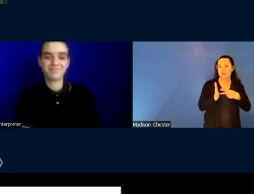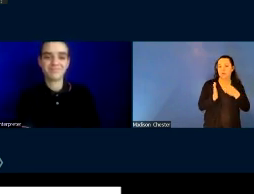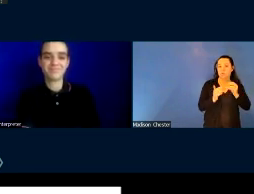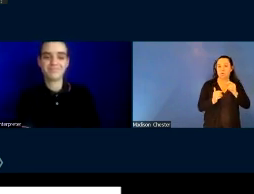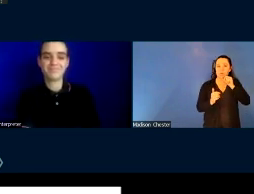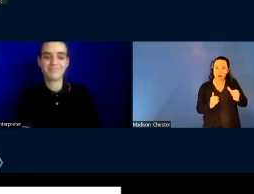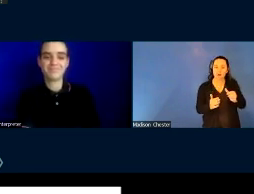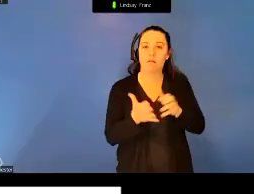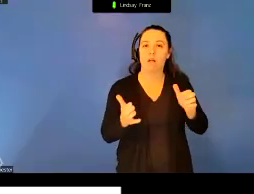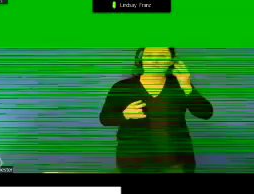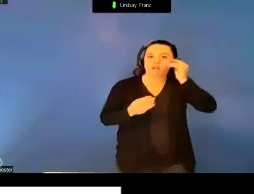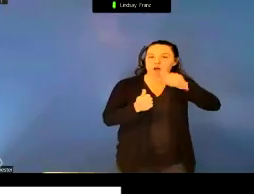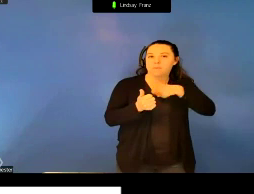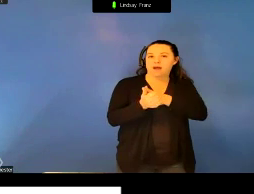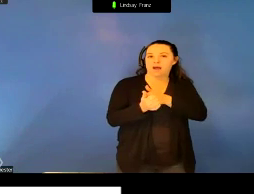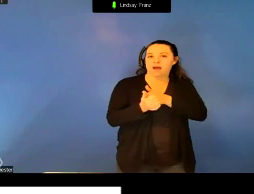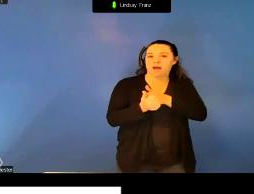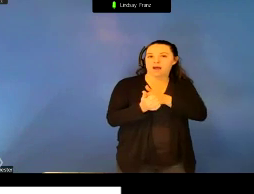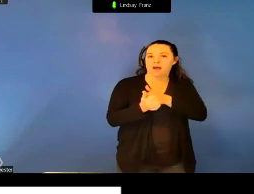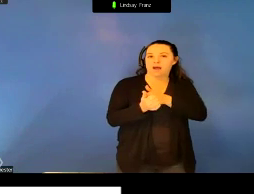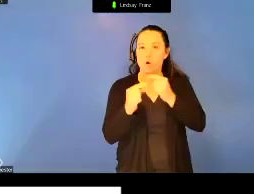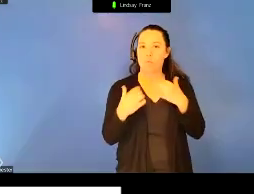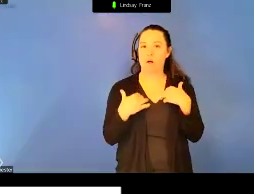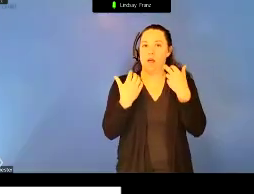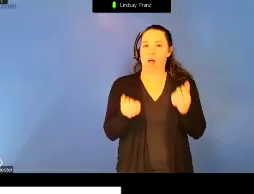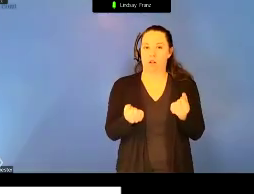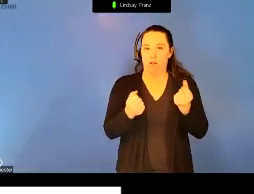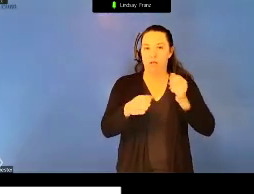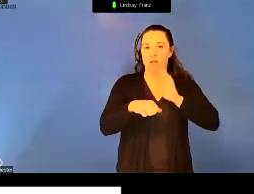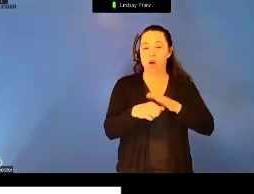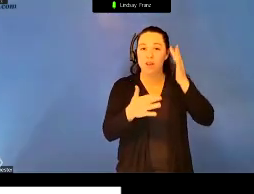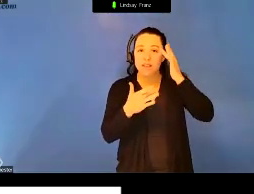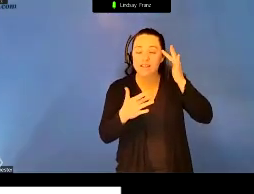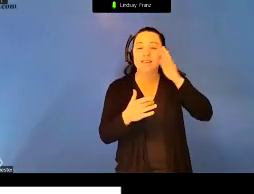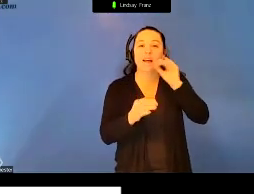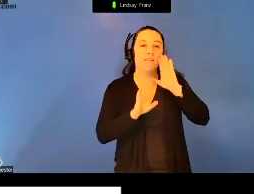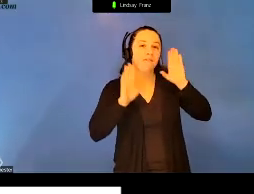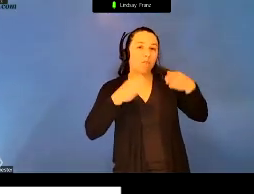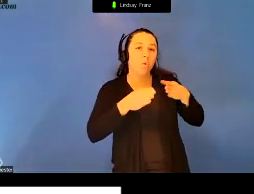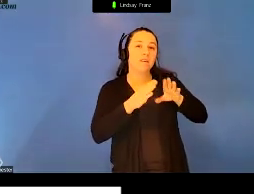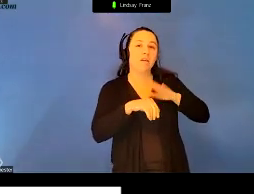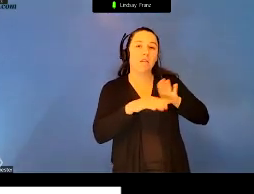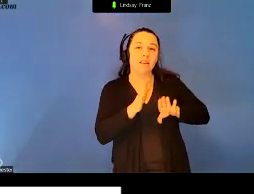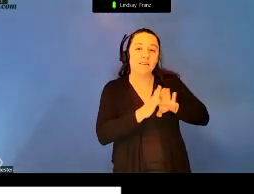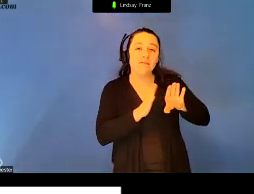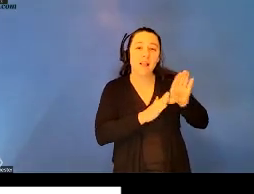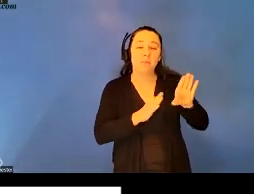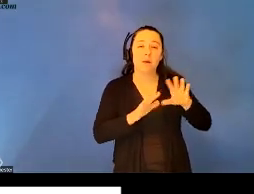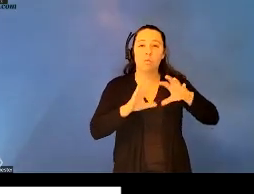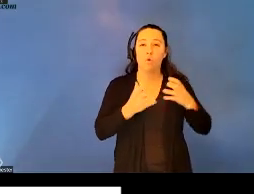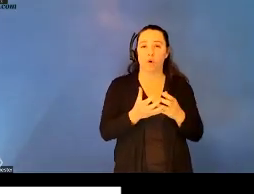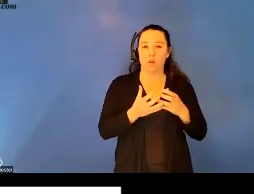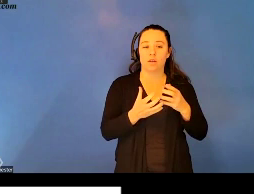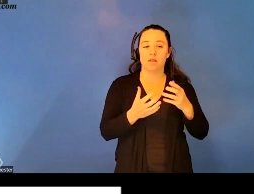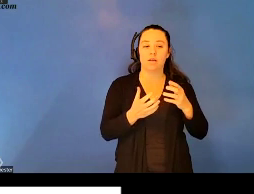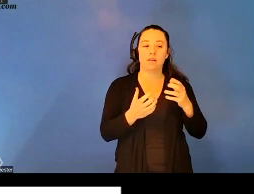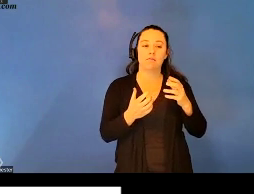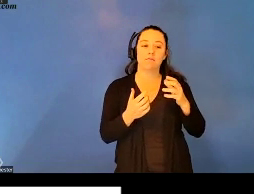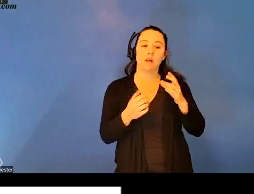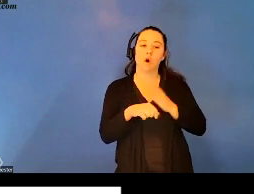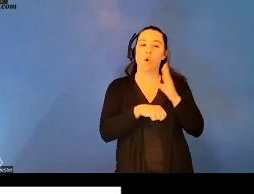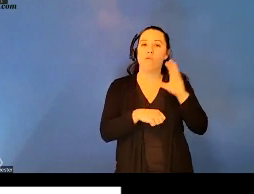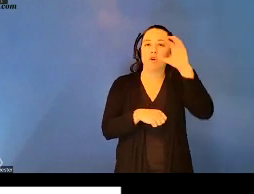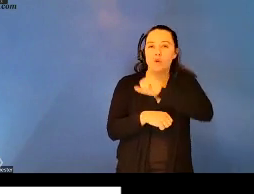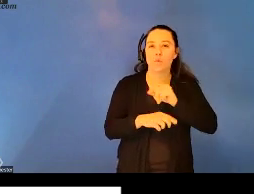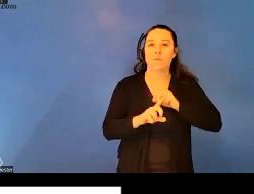disease, by its focus on the developing world, perhaps would over-assume the differences in dynamics shaping epidemic